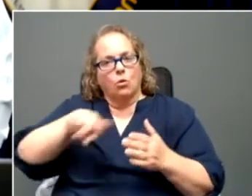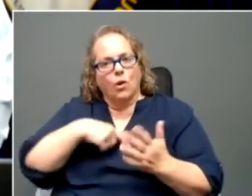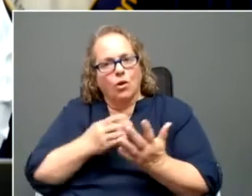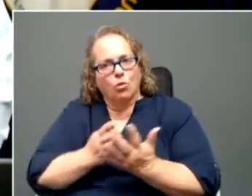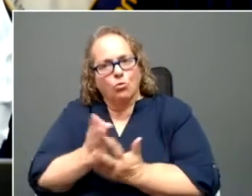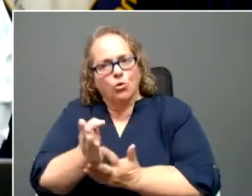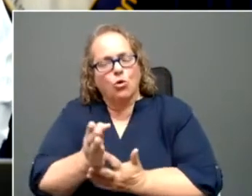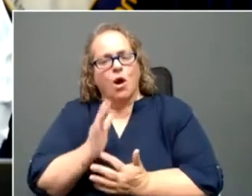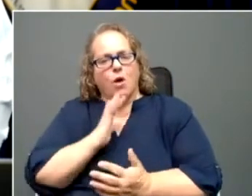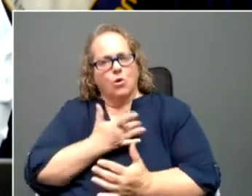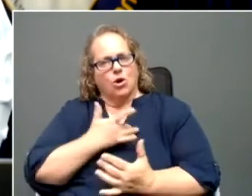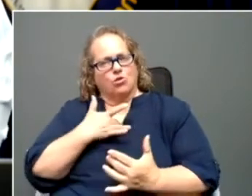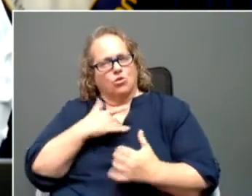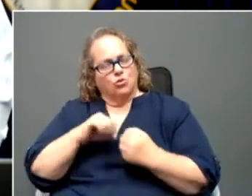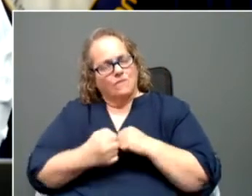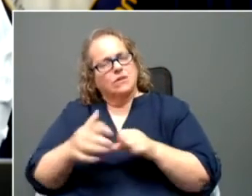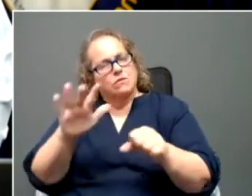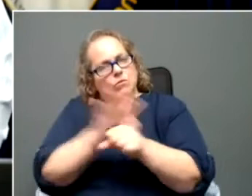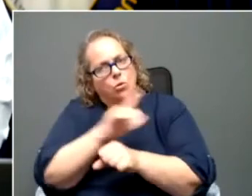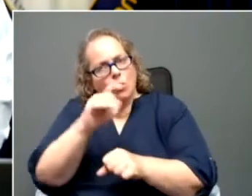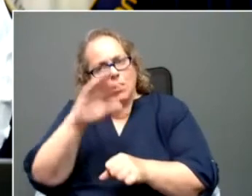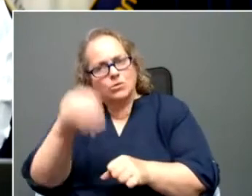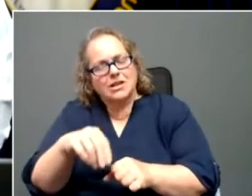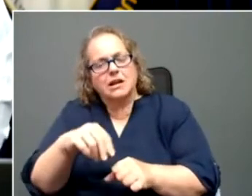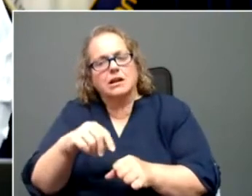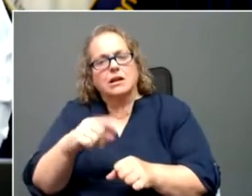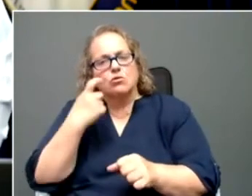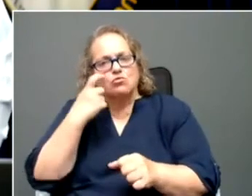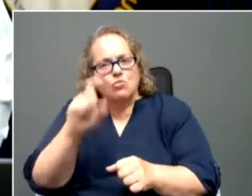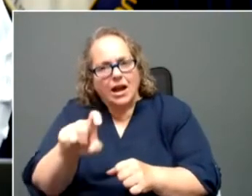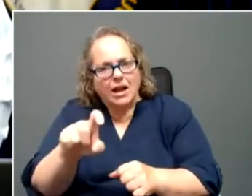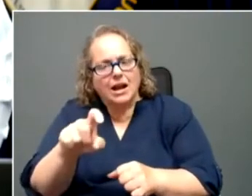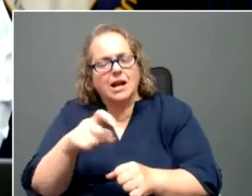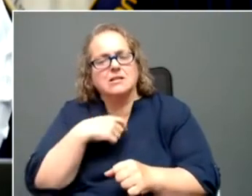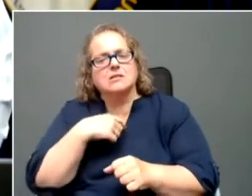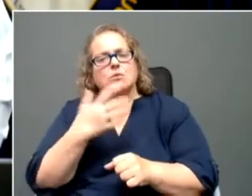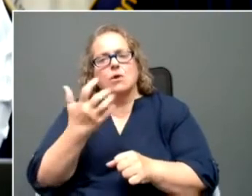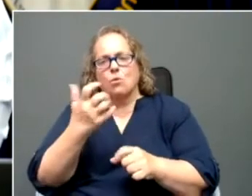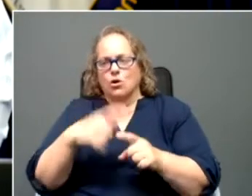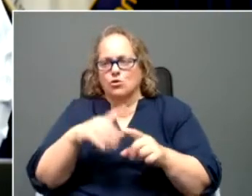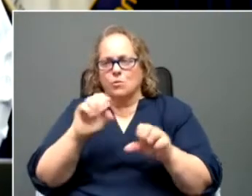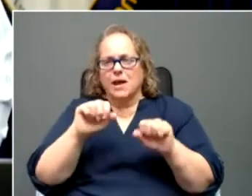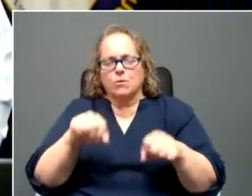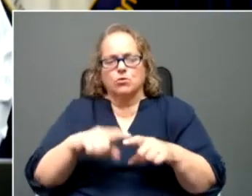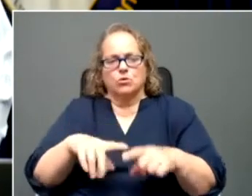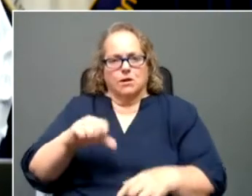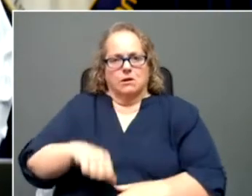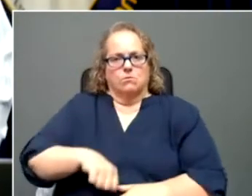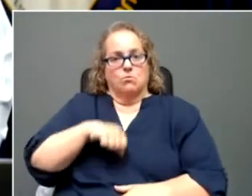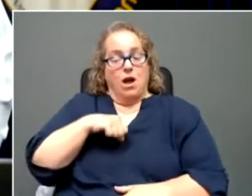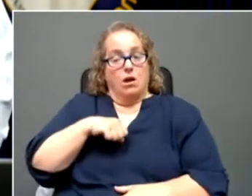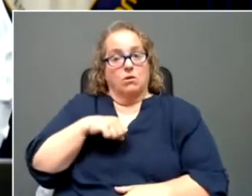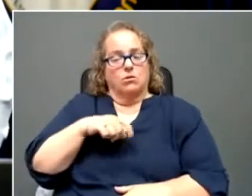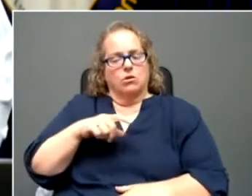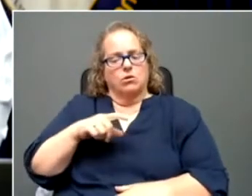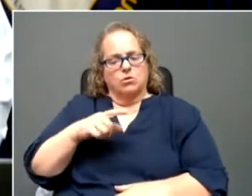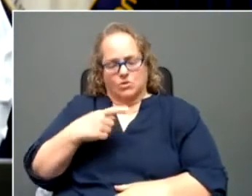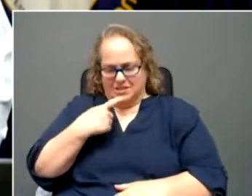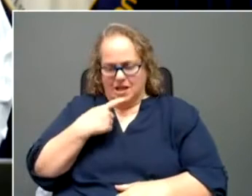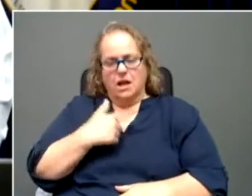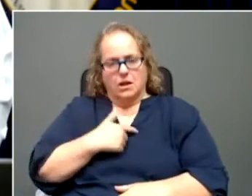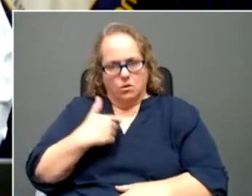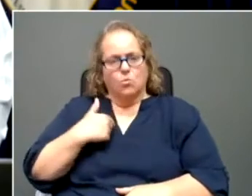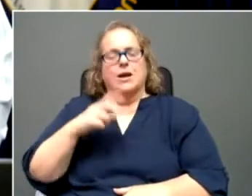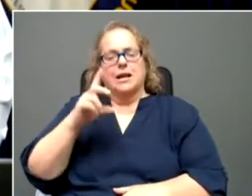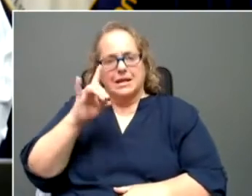and and recognized. And we're going to come out of this and we're going to be able to be proud, at least comparatively of